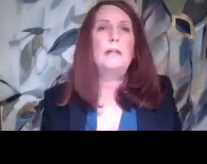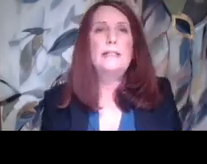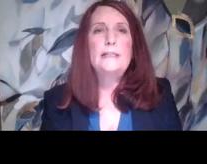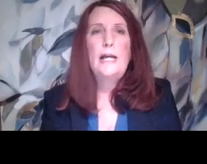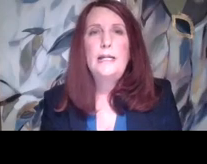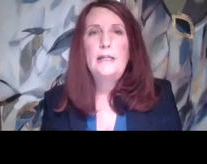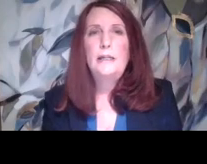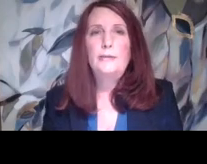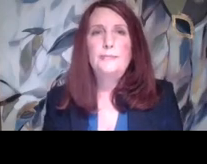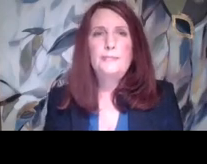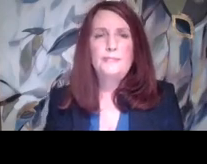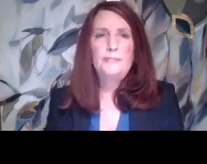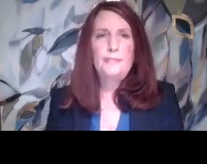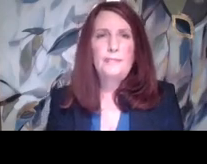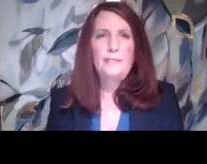Next slide.